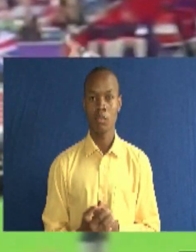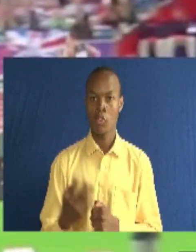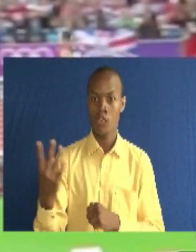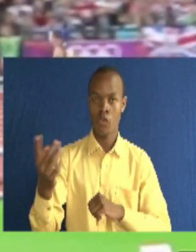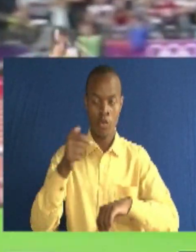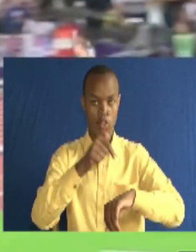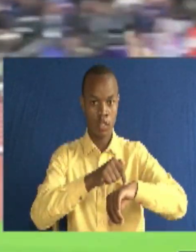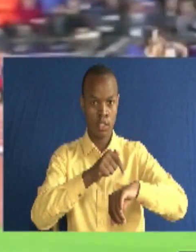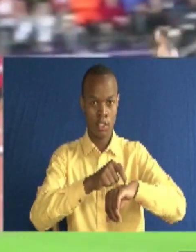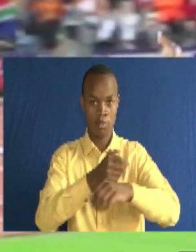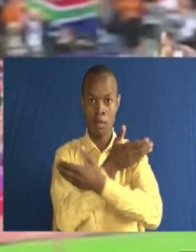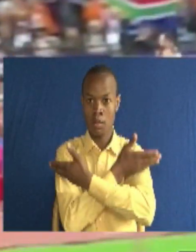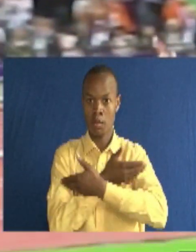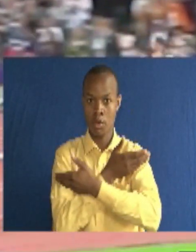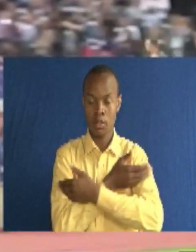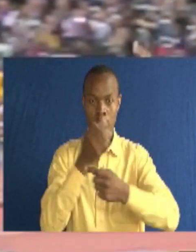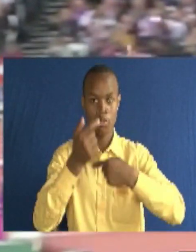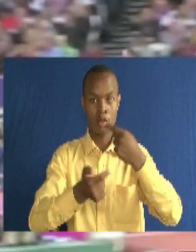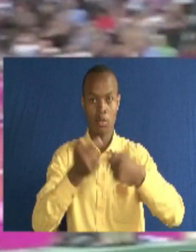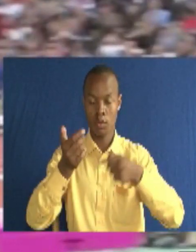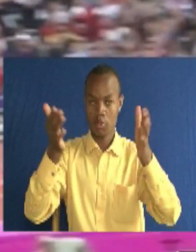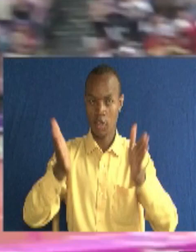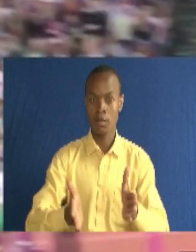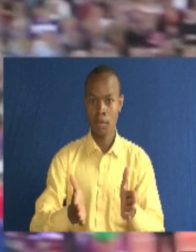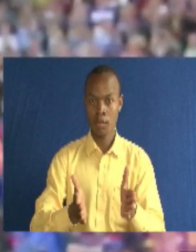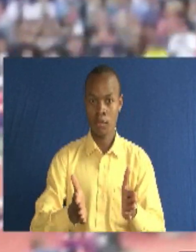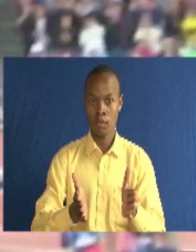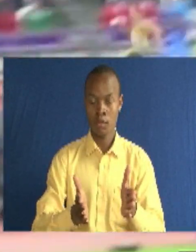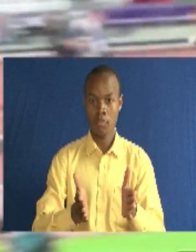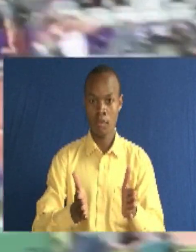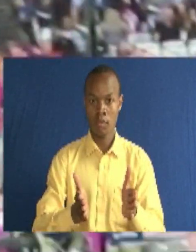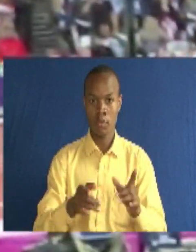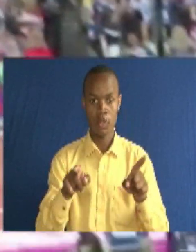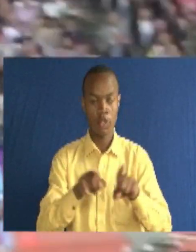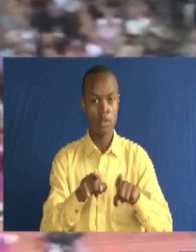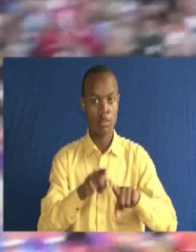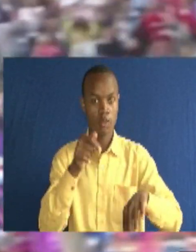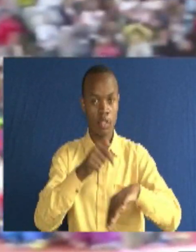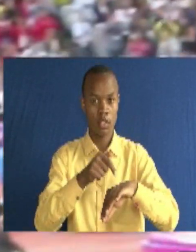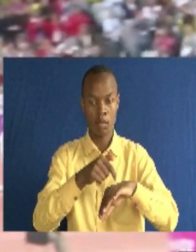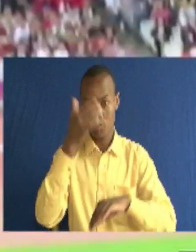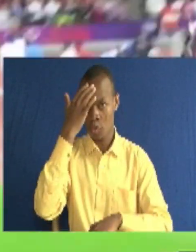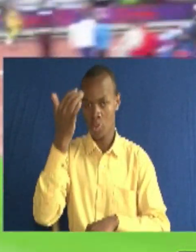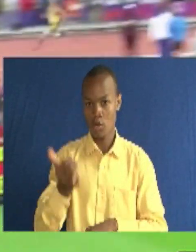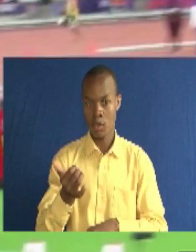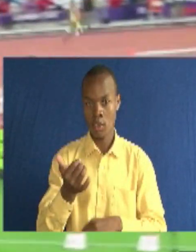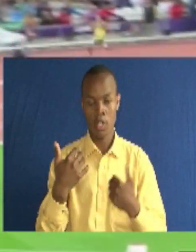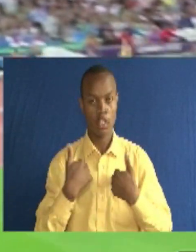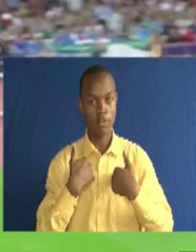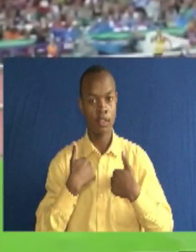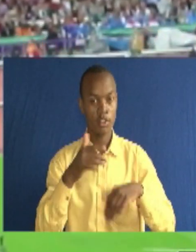The four-time Paralympic champion, who underwent an amputation process on his leg below the knee as a baby due to a